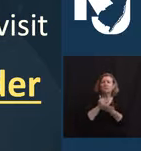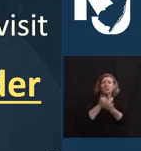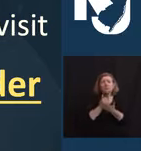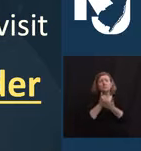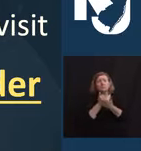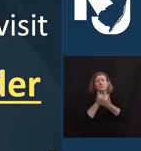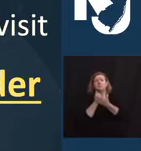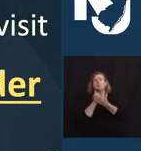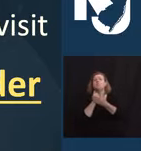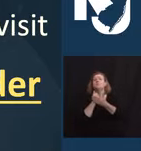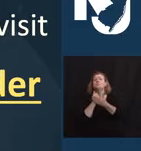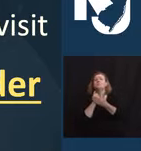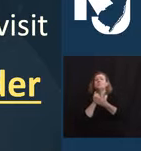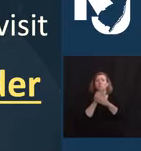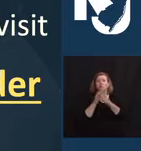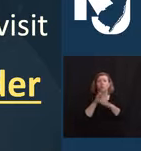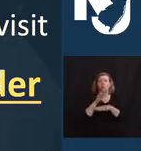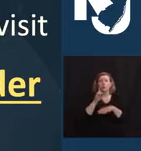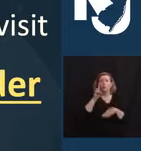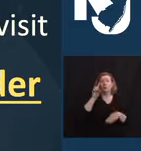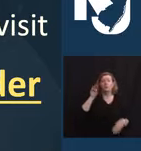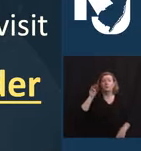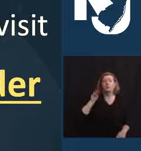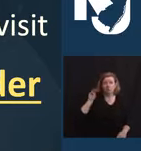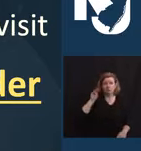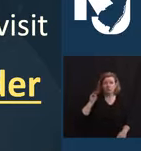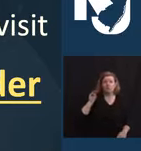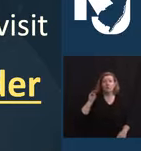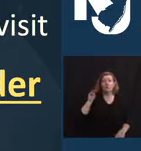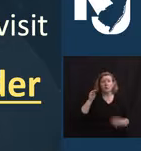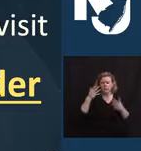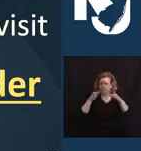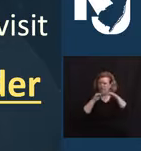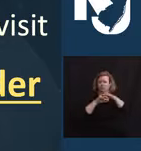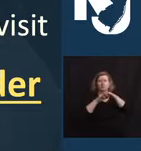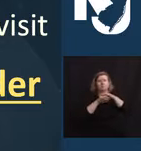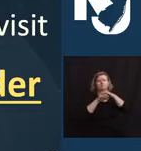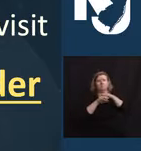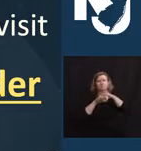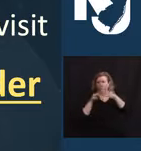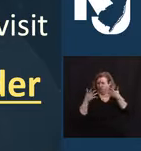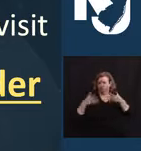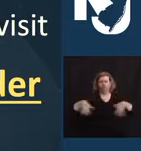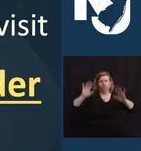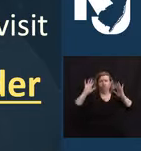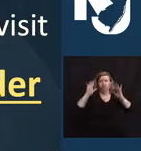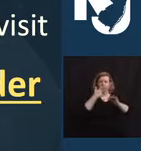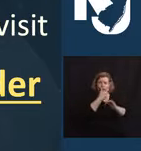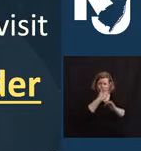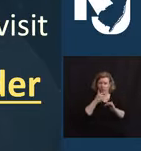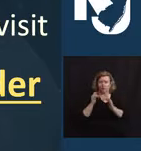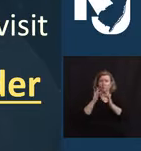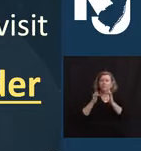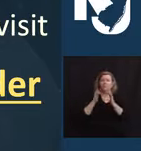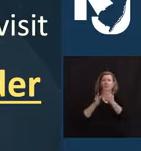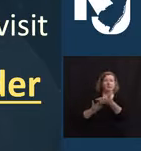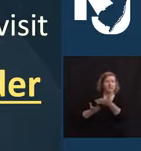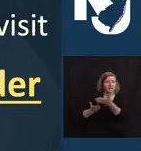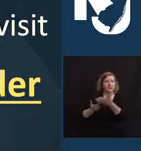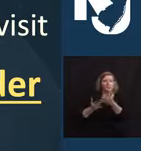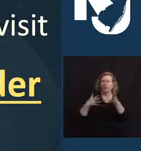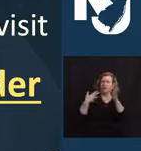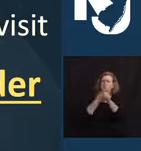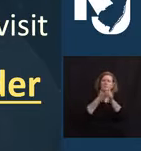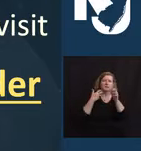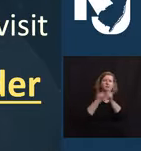million times. The vaccine finder updates multiple times an hour with information from